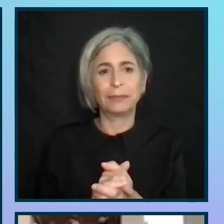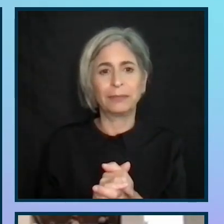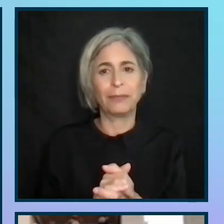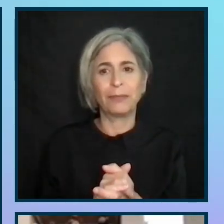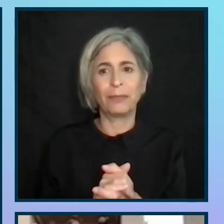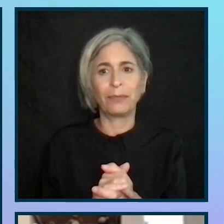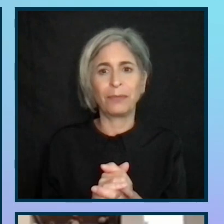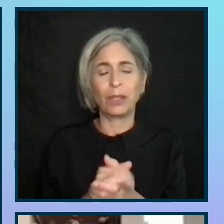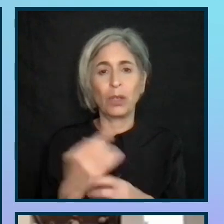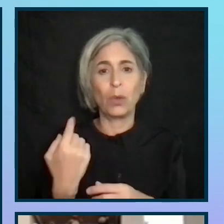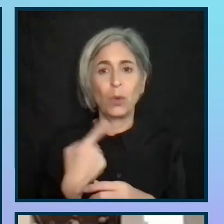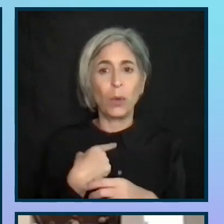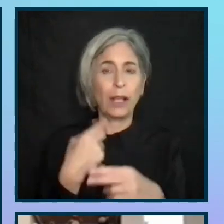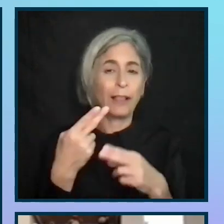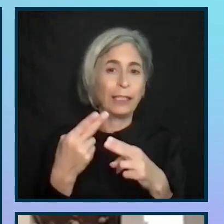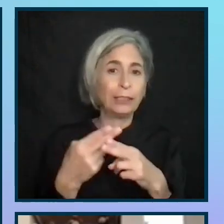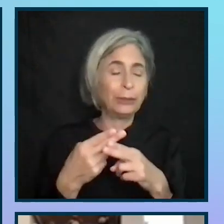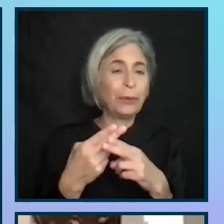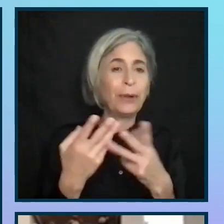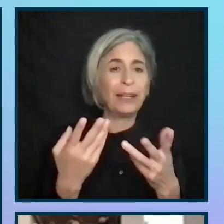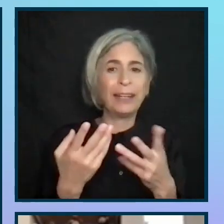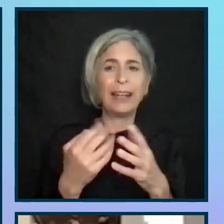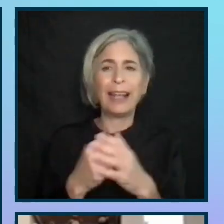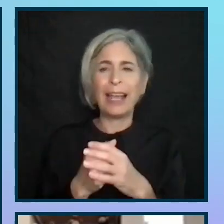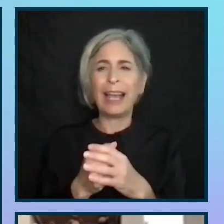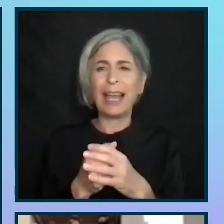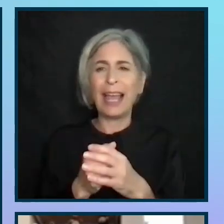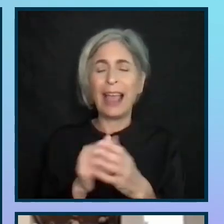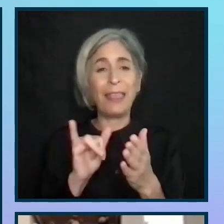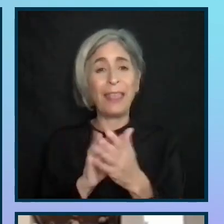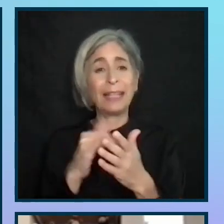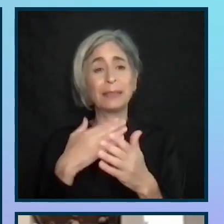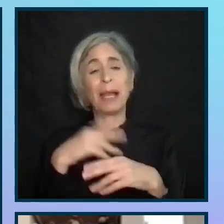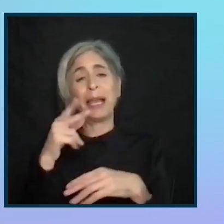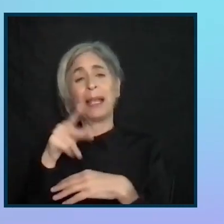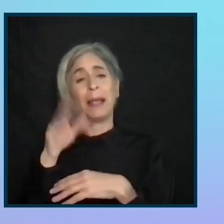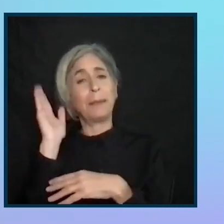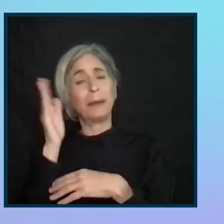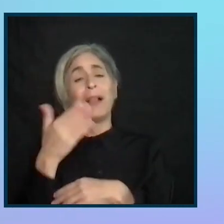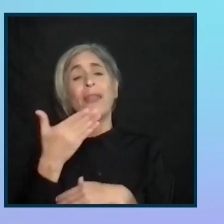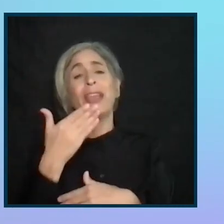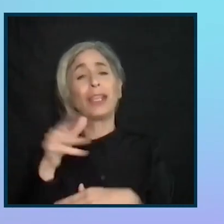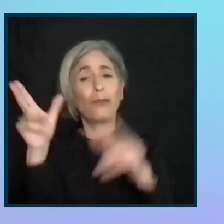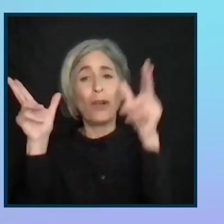We're a little short, but that is today. Thank you for listening.